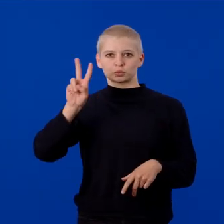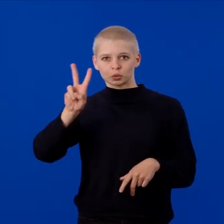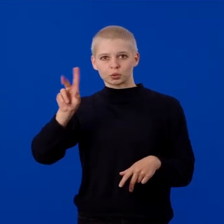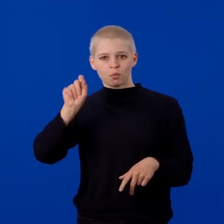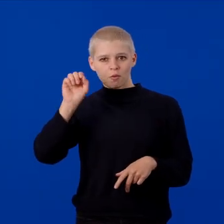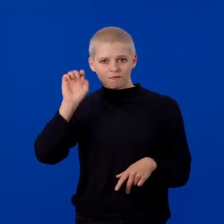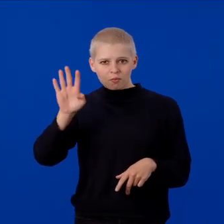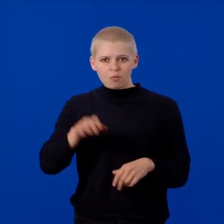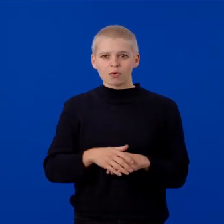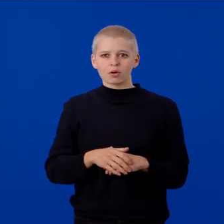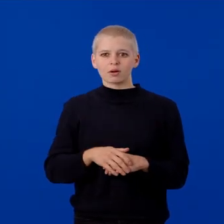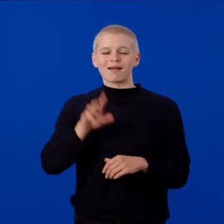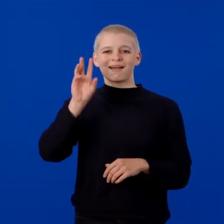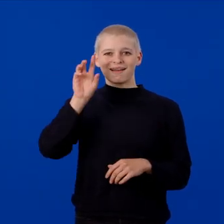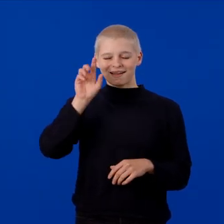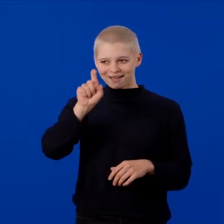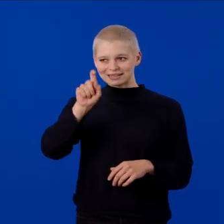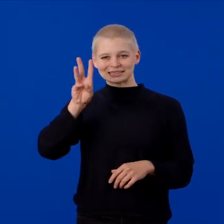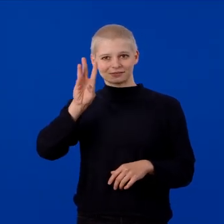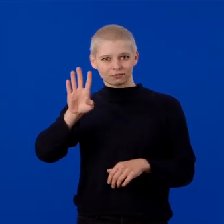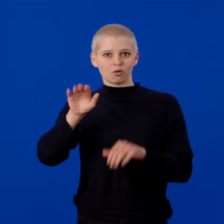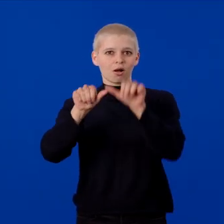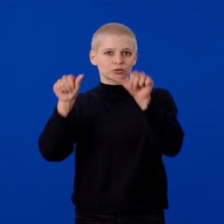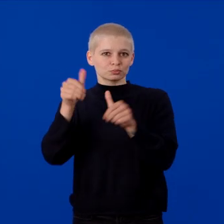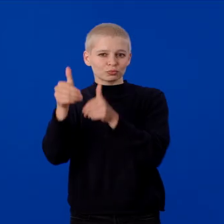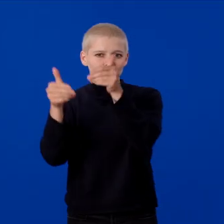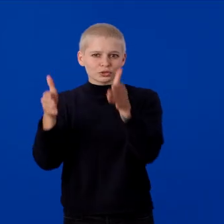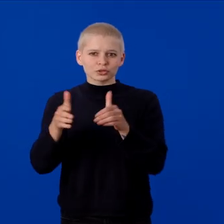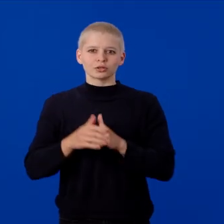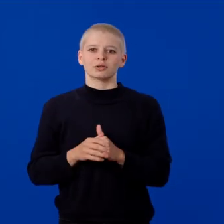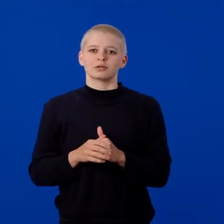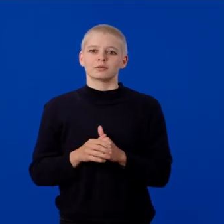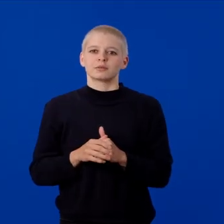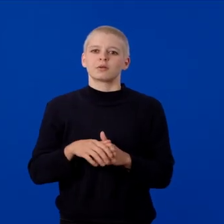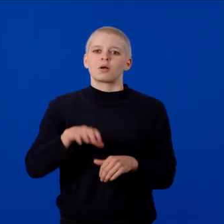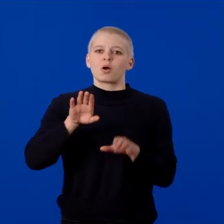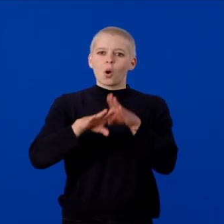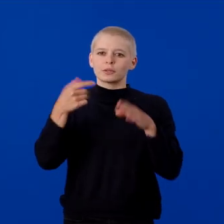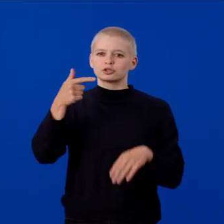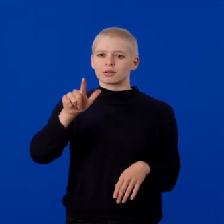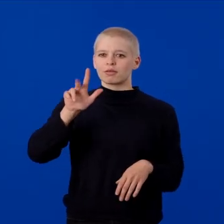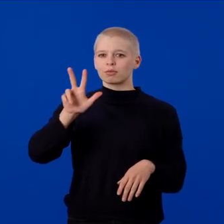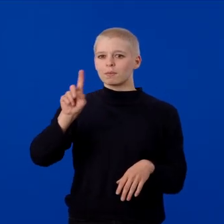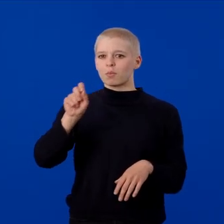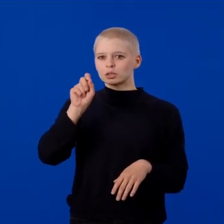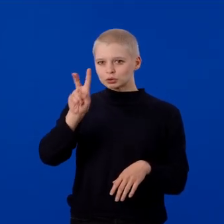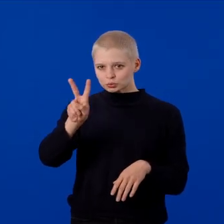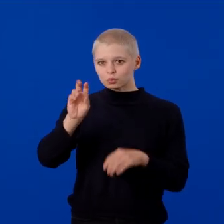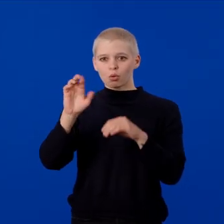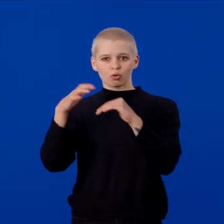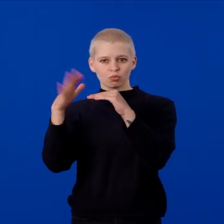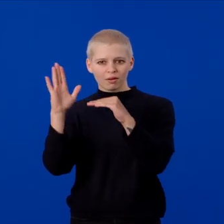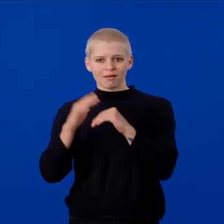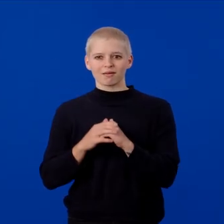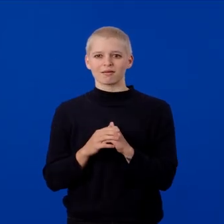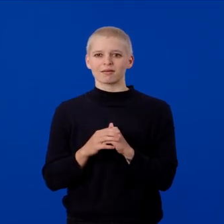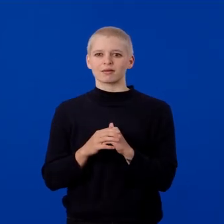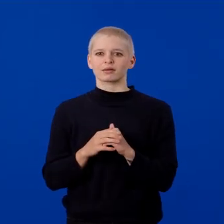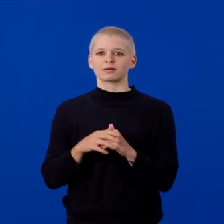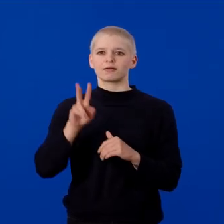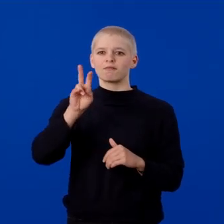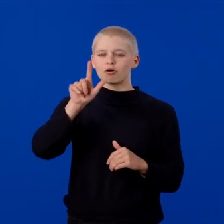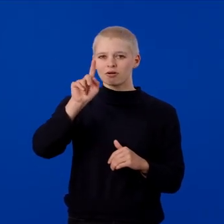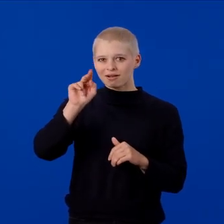X64 architecture processor, OpenGL 3.2 or greater, or Vulkan-capable, or NVIDIA or AMD